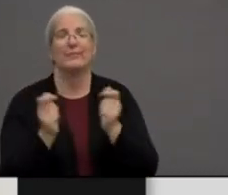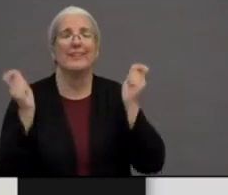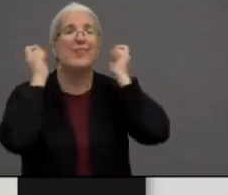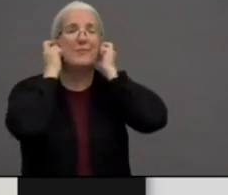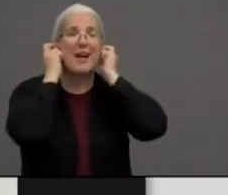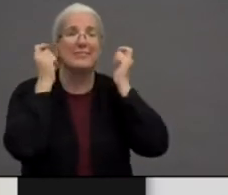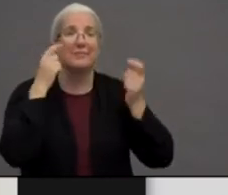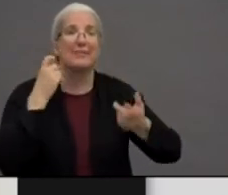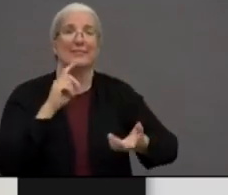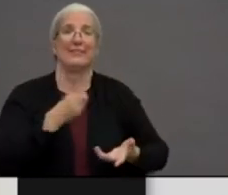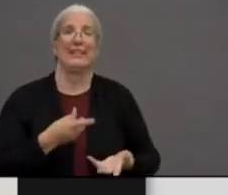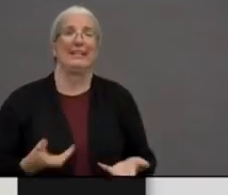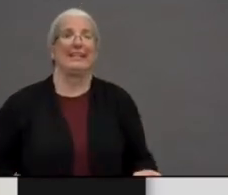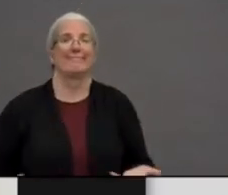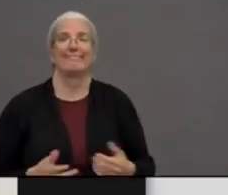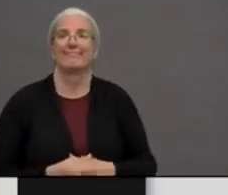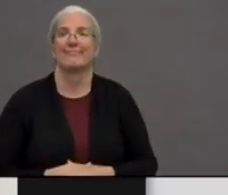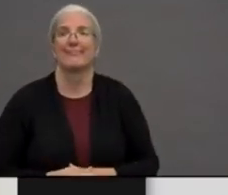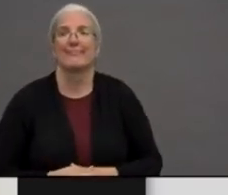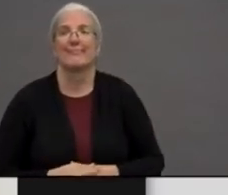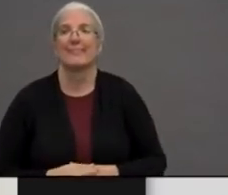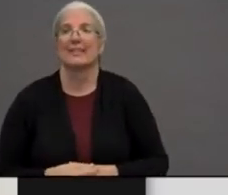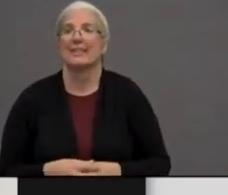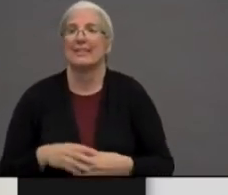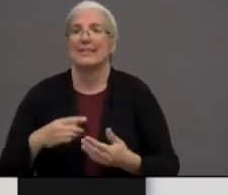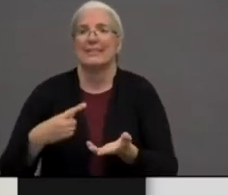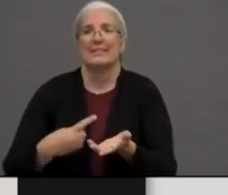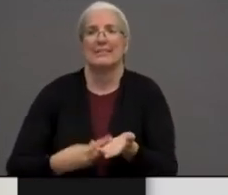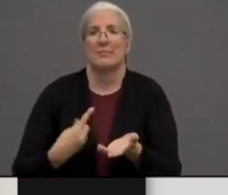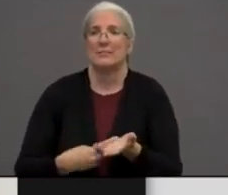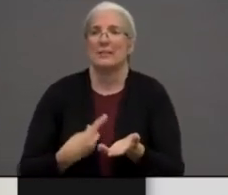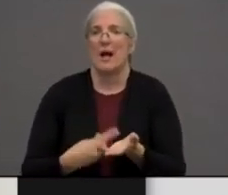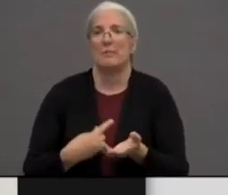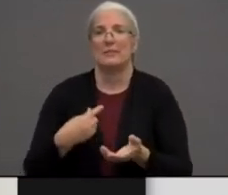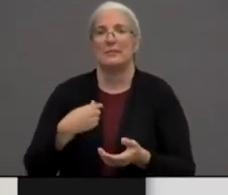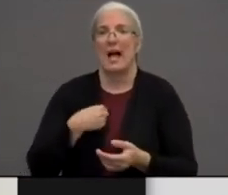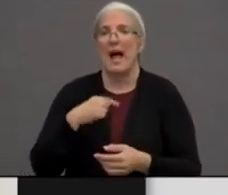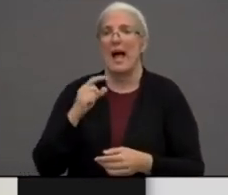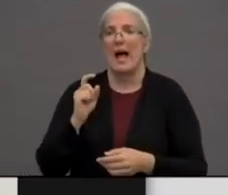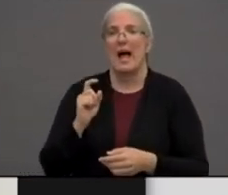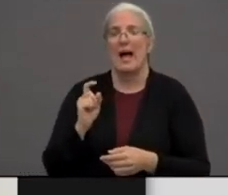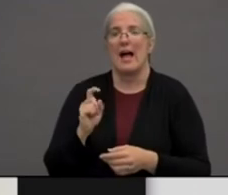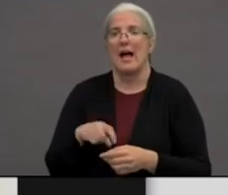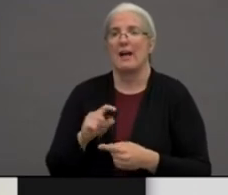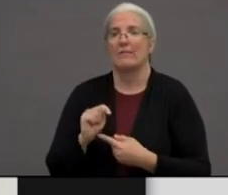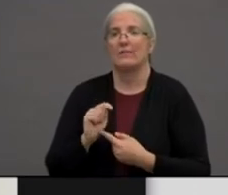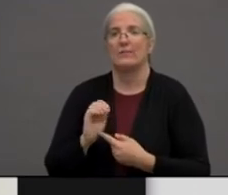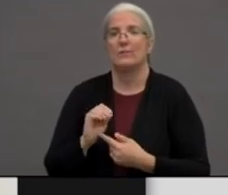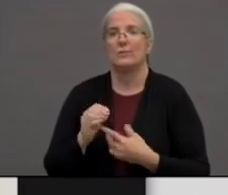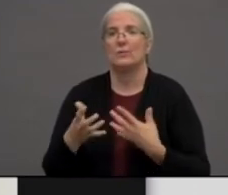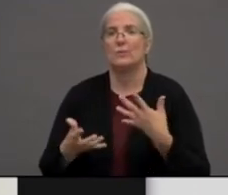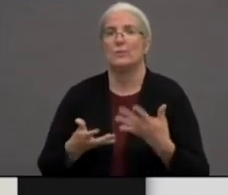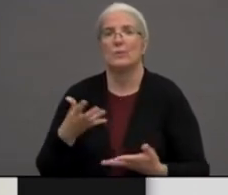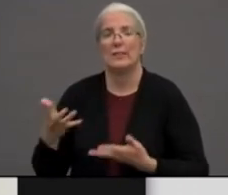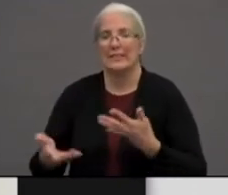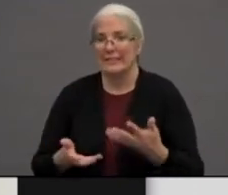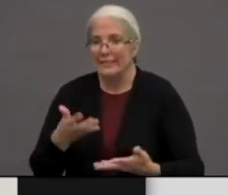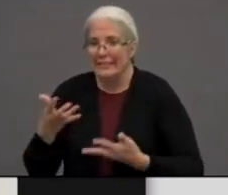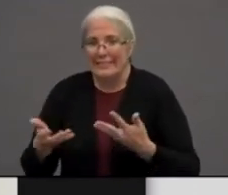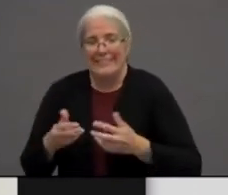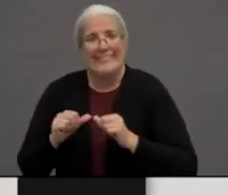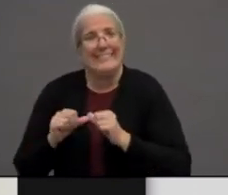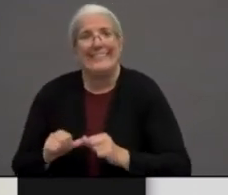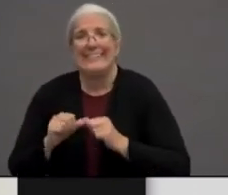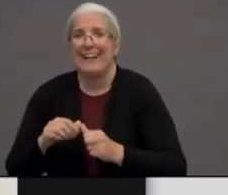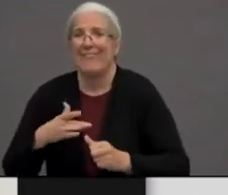because they're, sometimes they're on a lot later at night, you know, and they're really active at night. And I need to